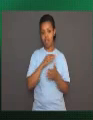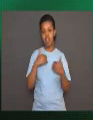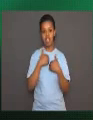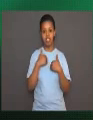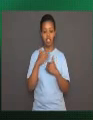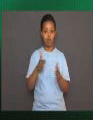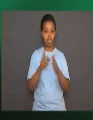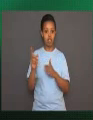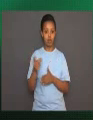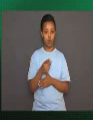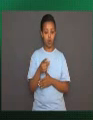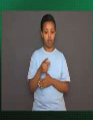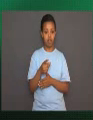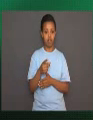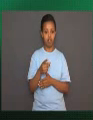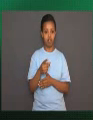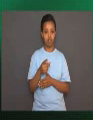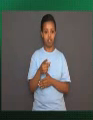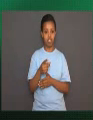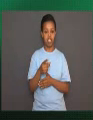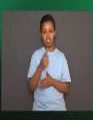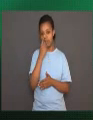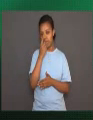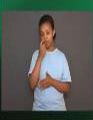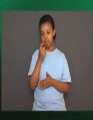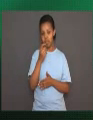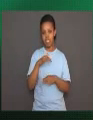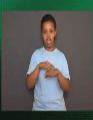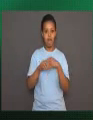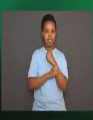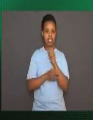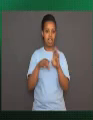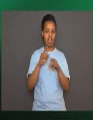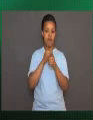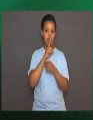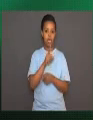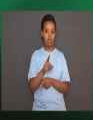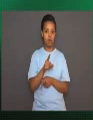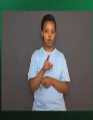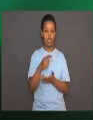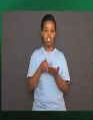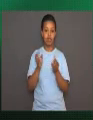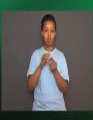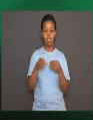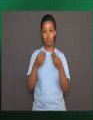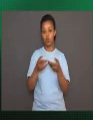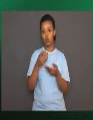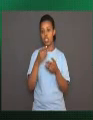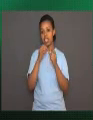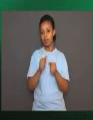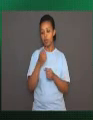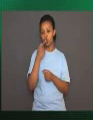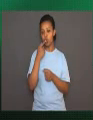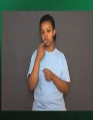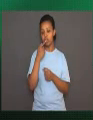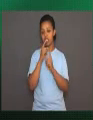to respond based on experience. You could have said that learned behavior is a